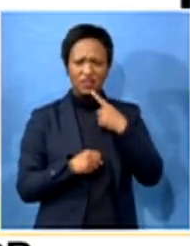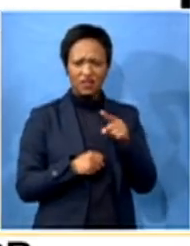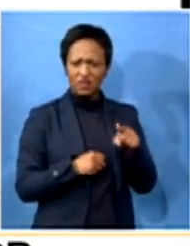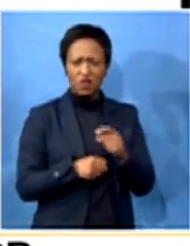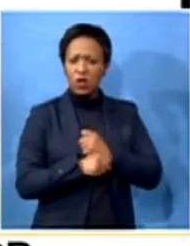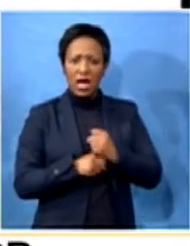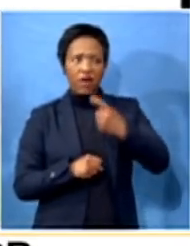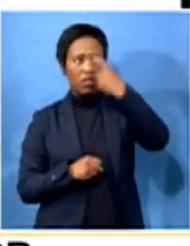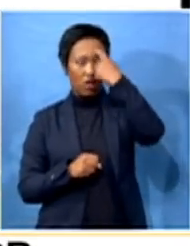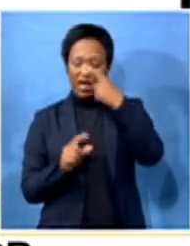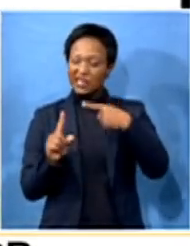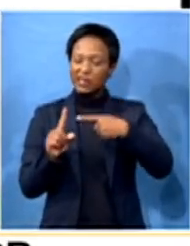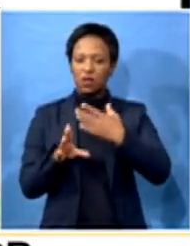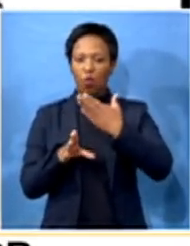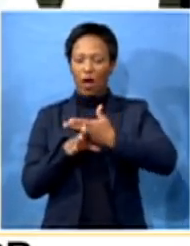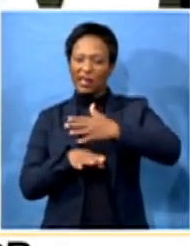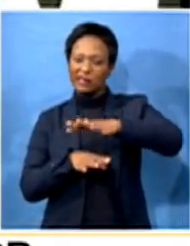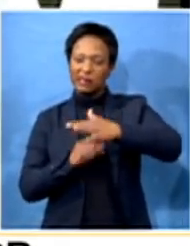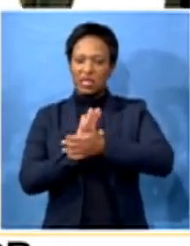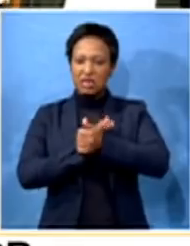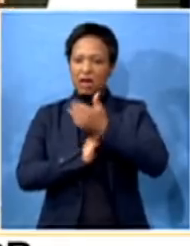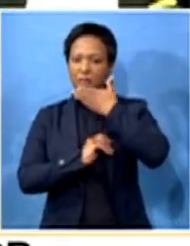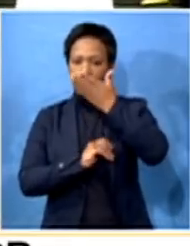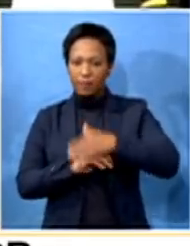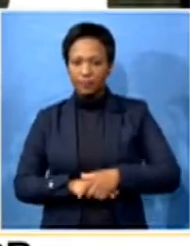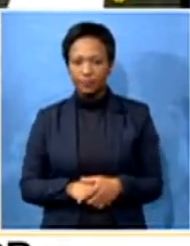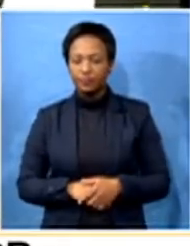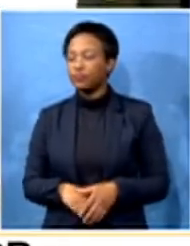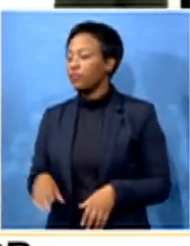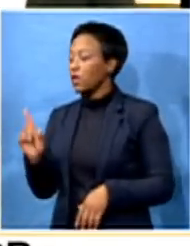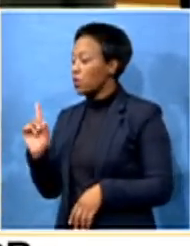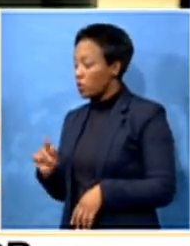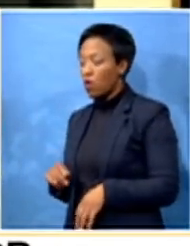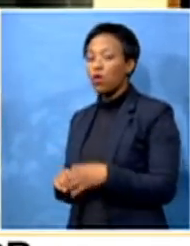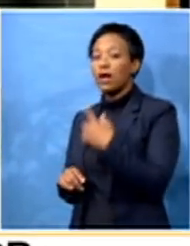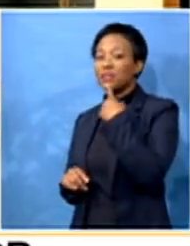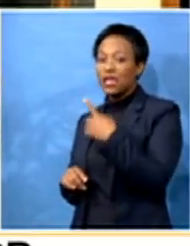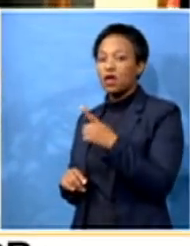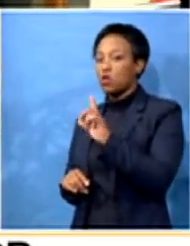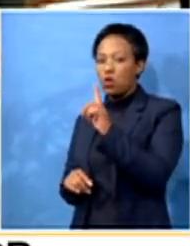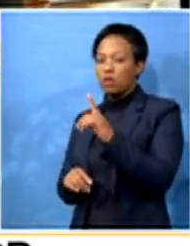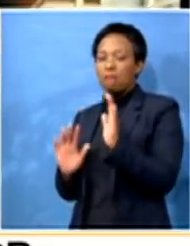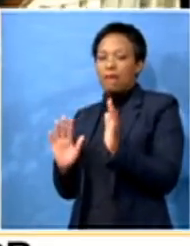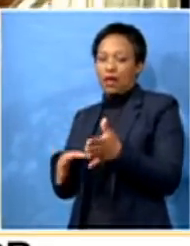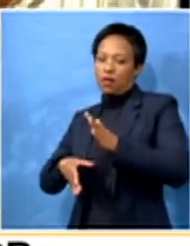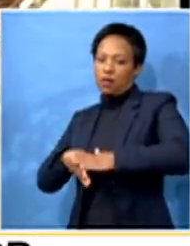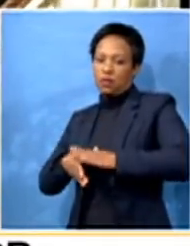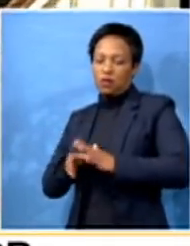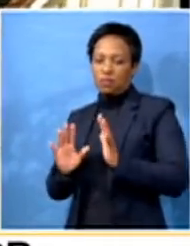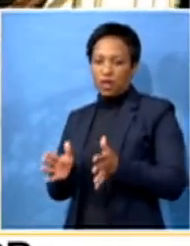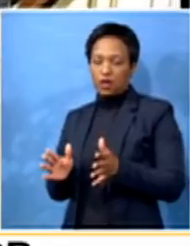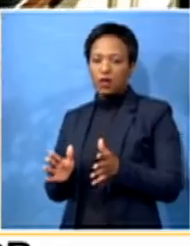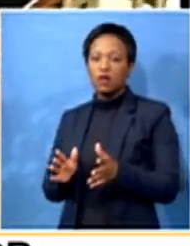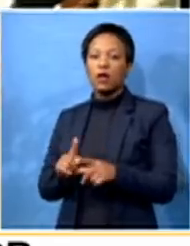her to be incompetent. No, I'm saying that's not the only reason. We observe a number of collective of the